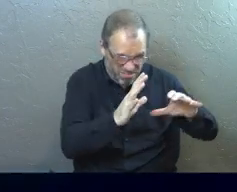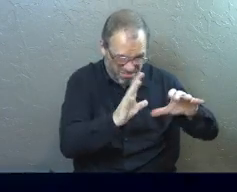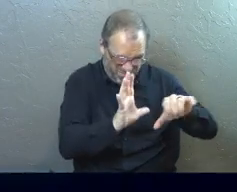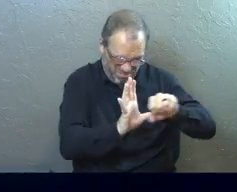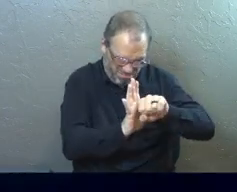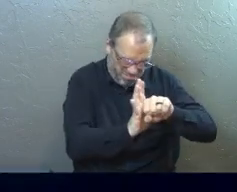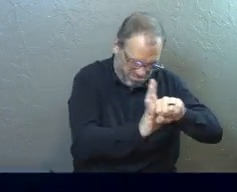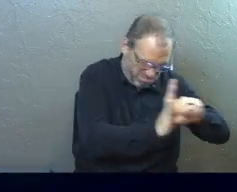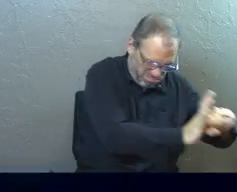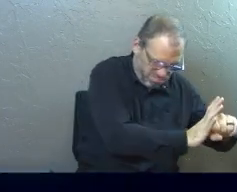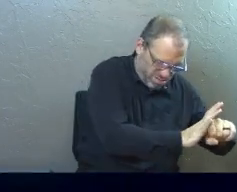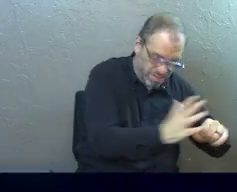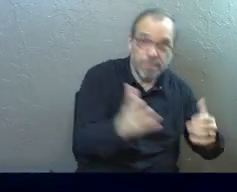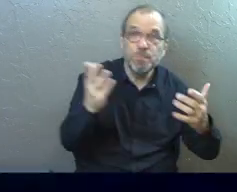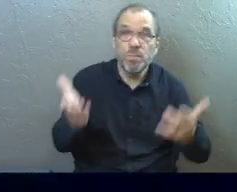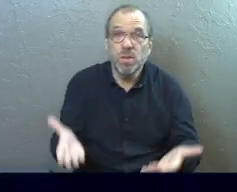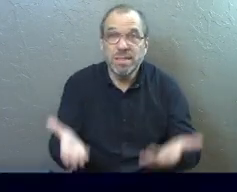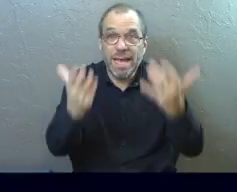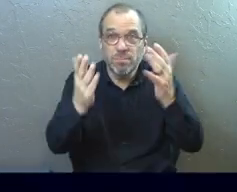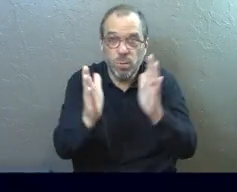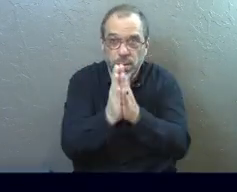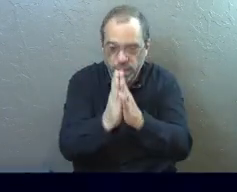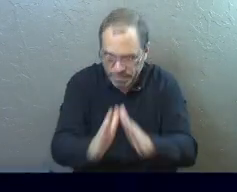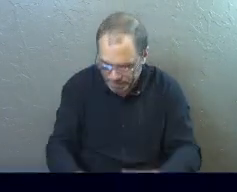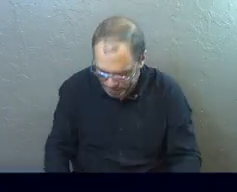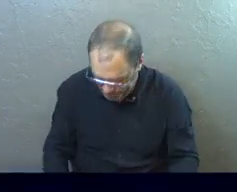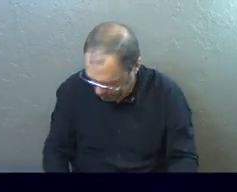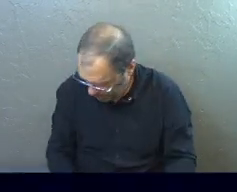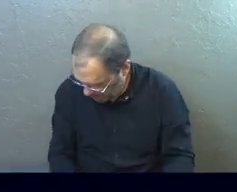darkness for others. Let's stand. We're going to pray together.